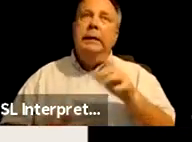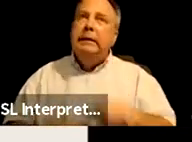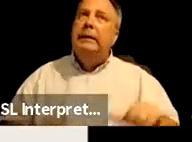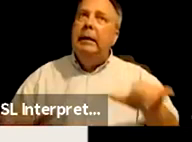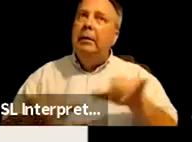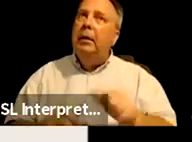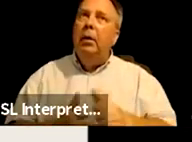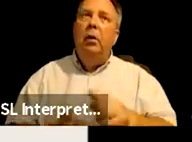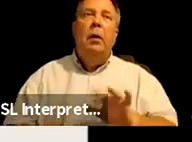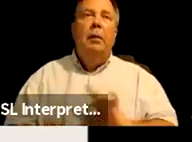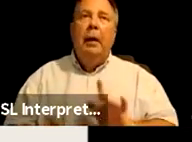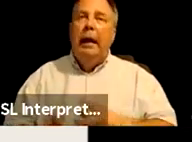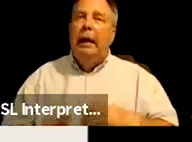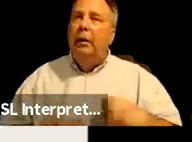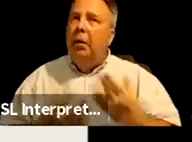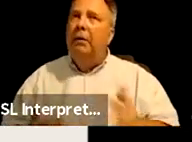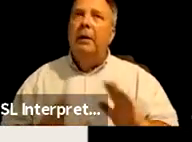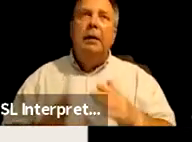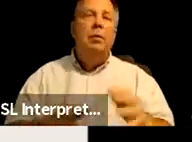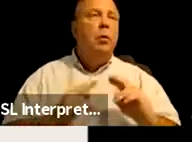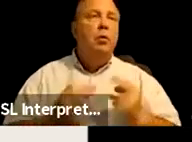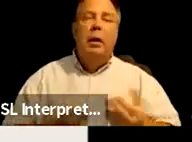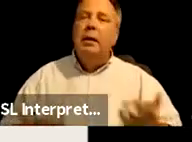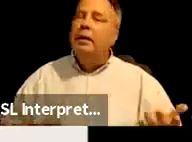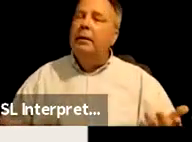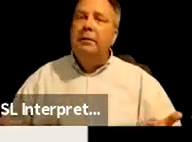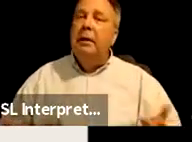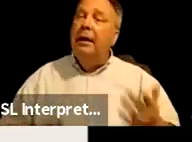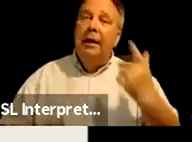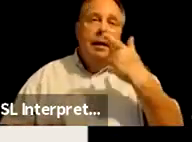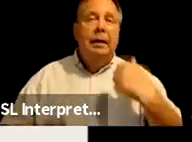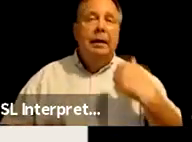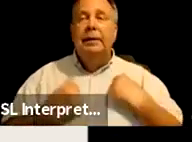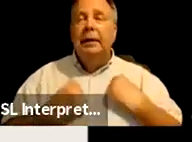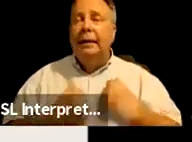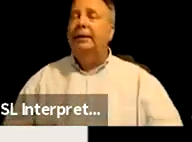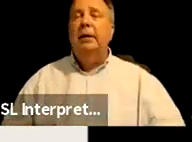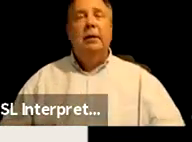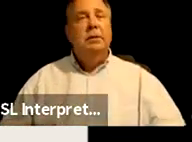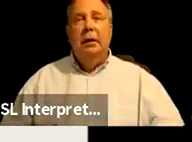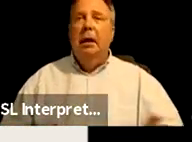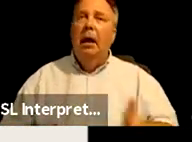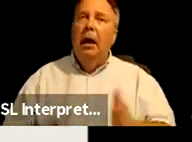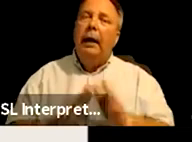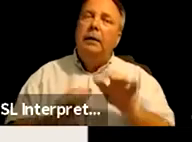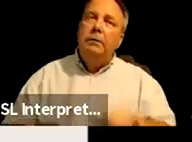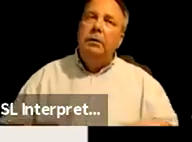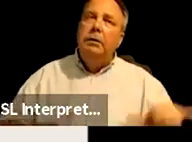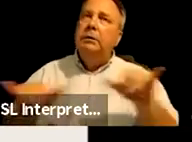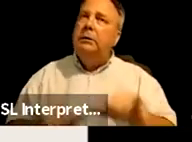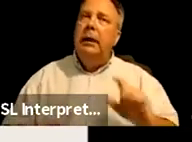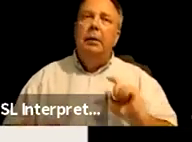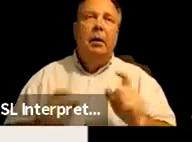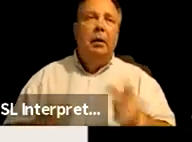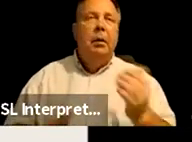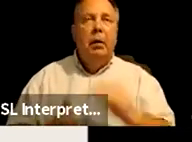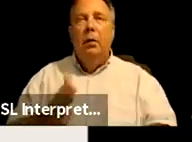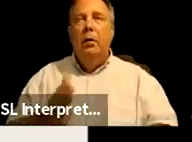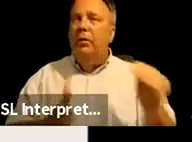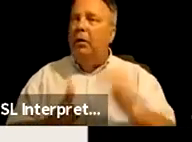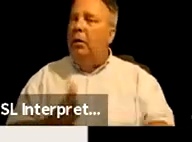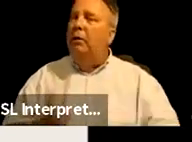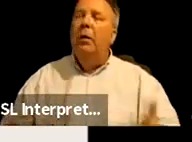medical providers, community and relatives, because it gets exhausting asking for the same accommodations over and over.